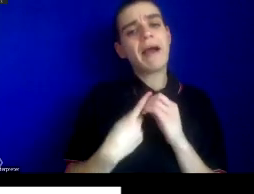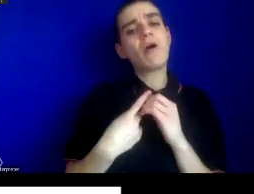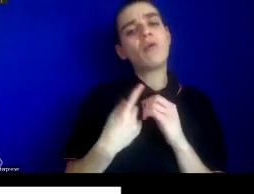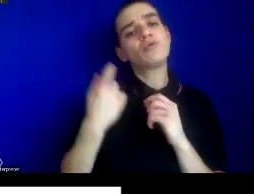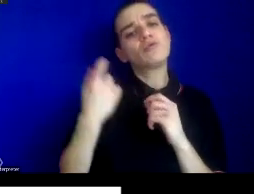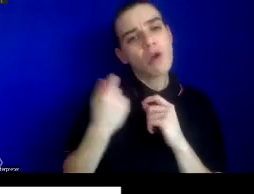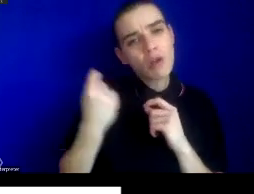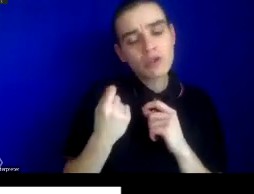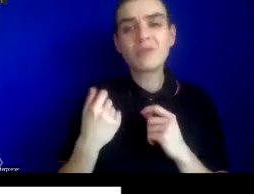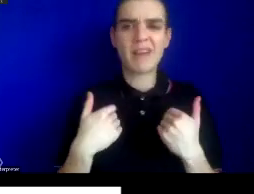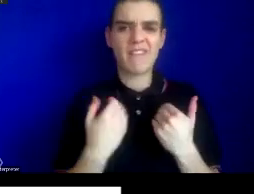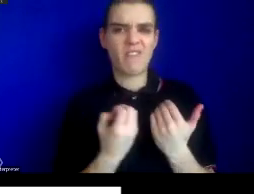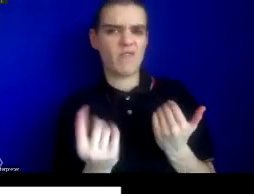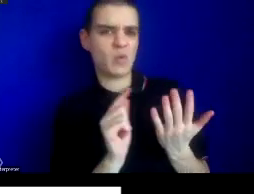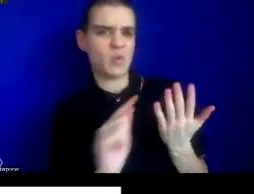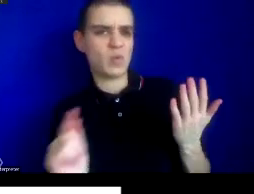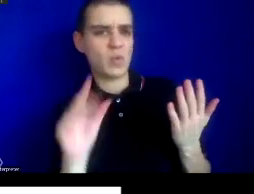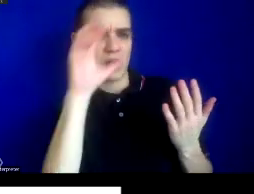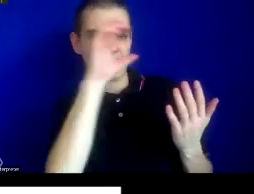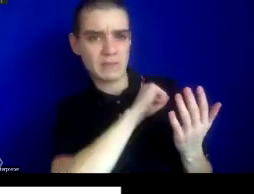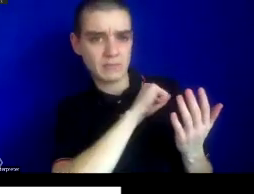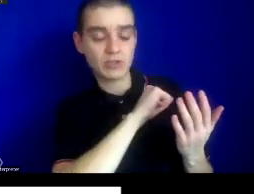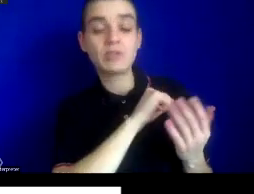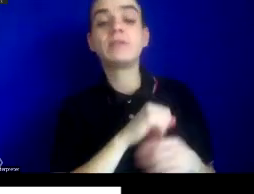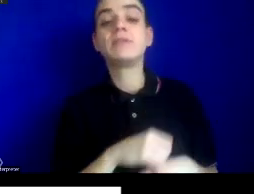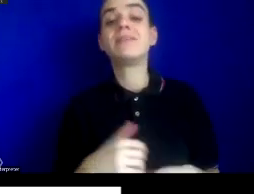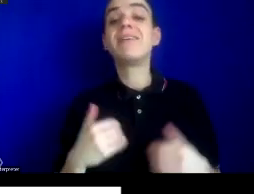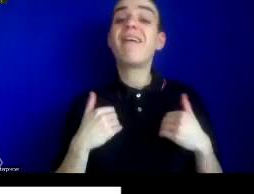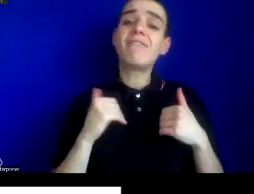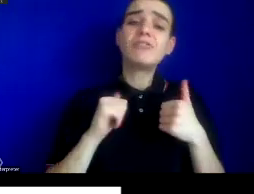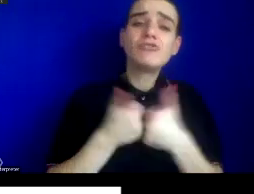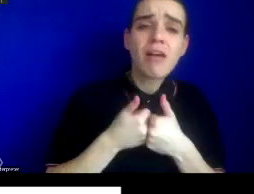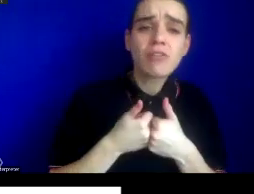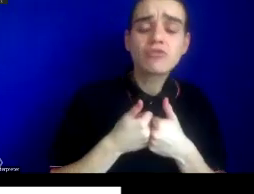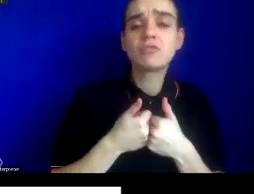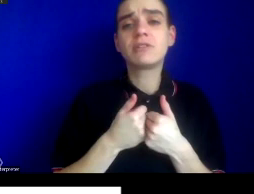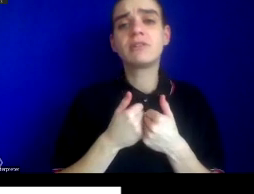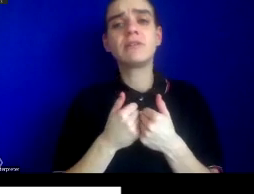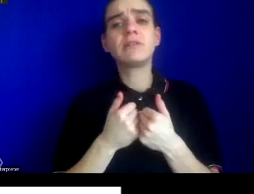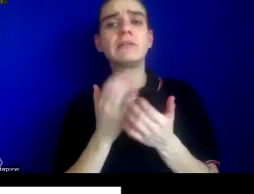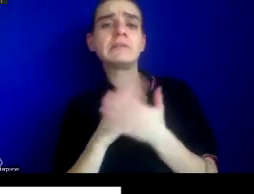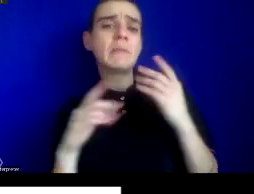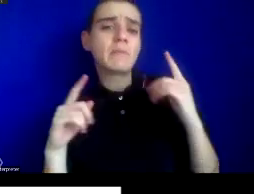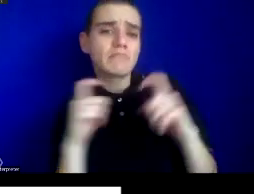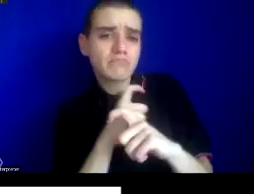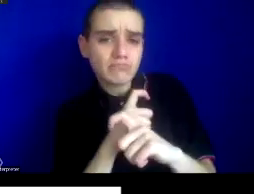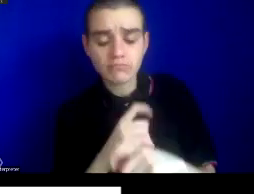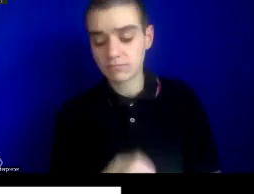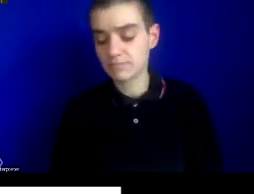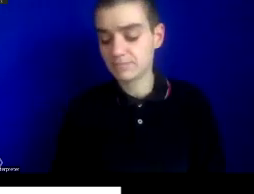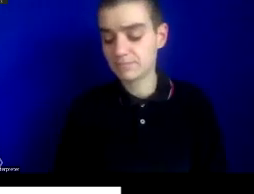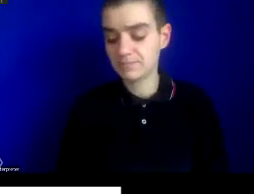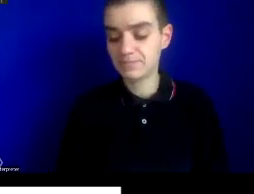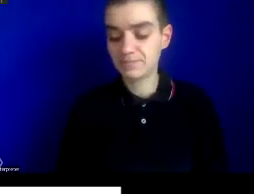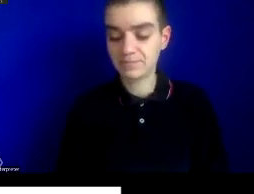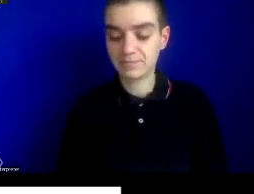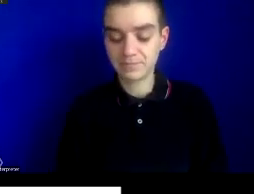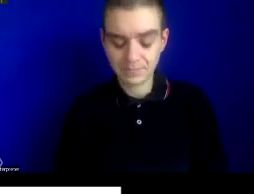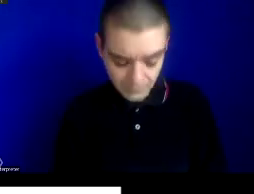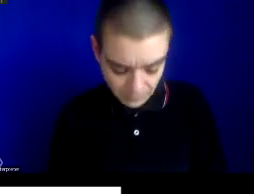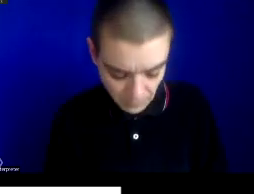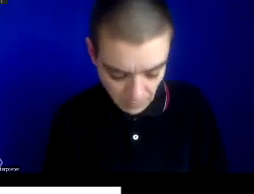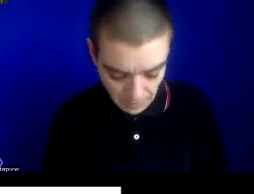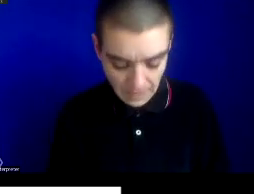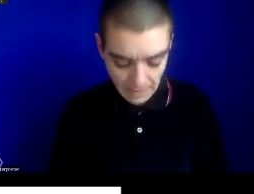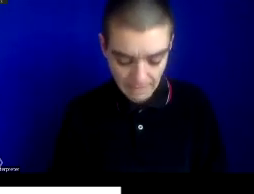made that I think, you know, bear some challenging and bear some complexifying. Acute fast spreading epidemics of infectious